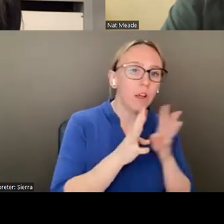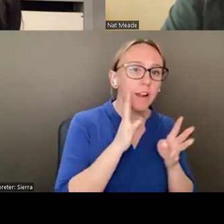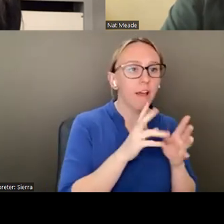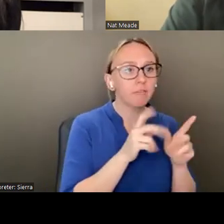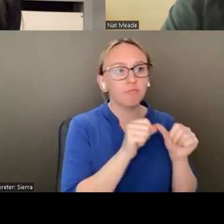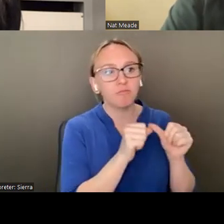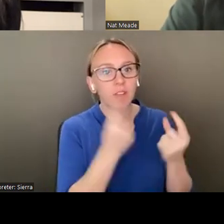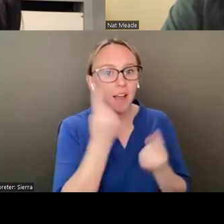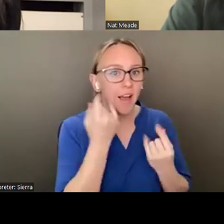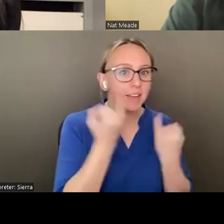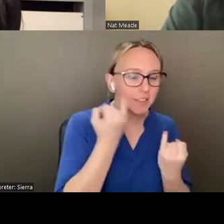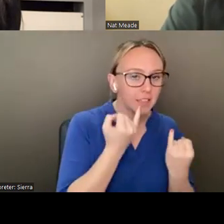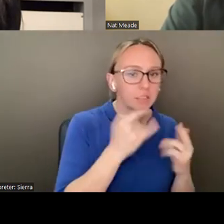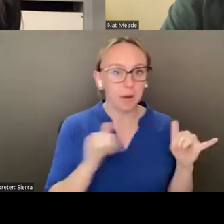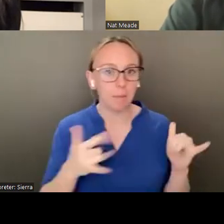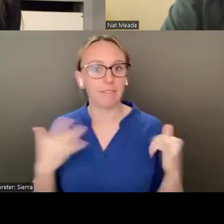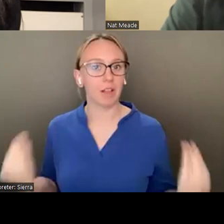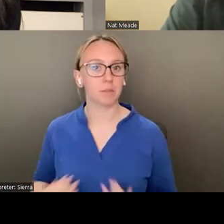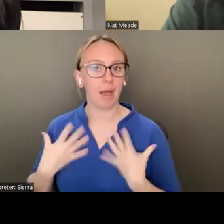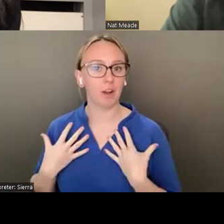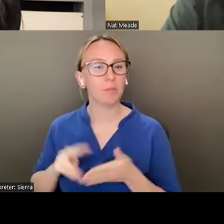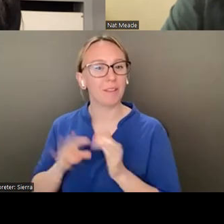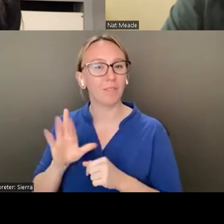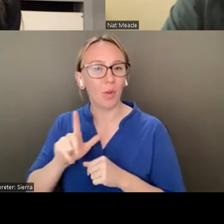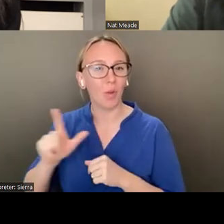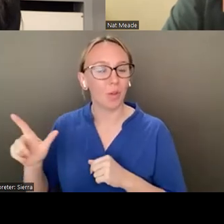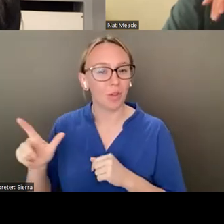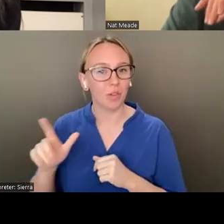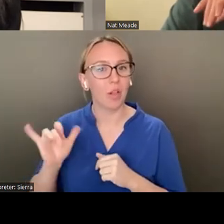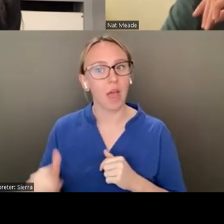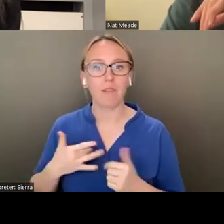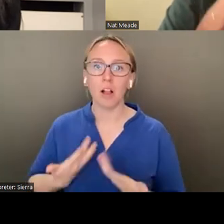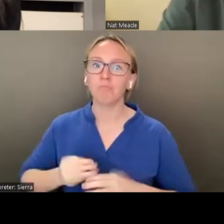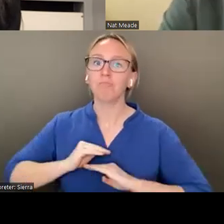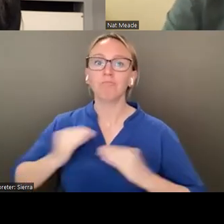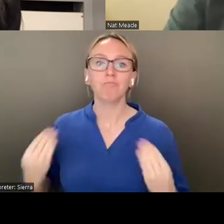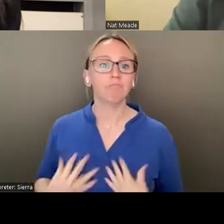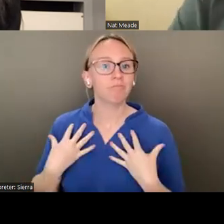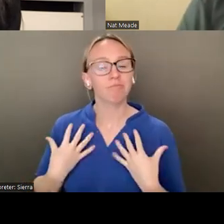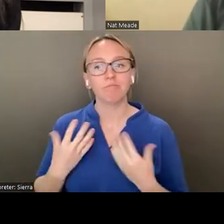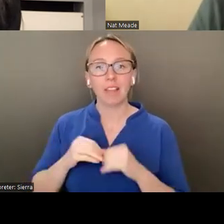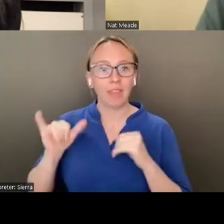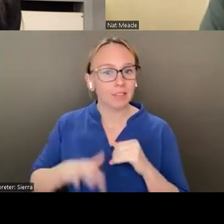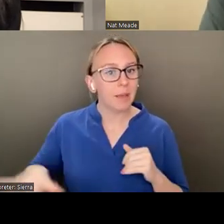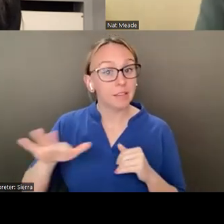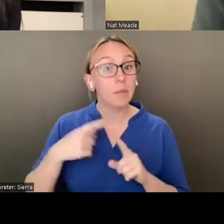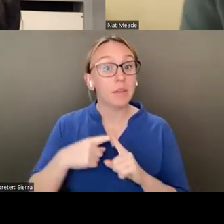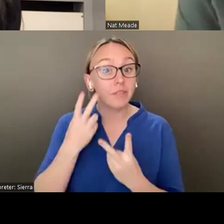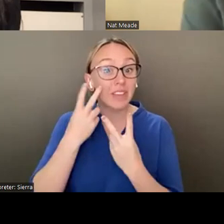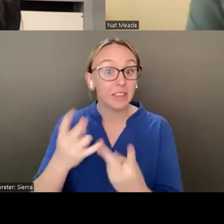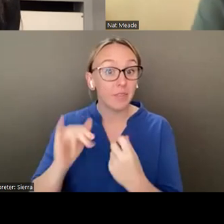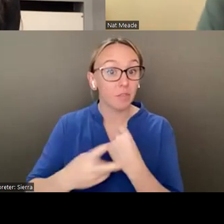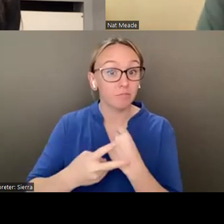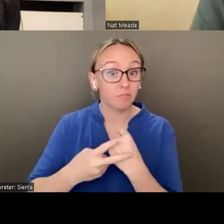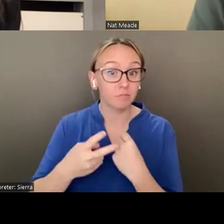inspired. So I was felt full being in the space and visiting the archives was one of my most favorite things during my